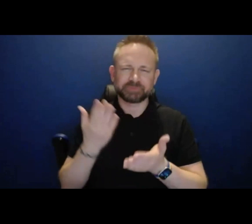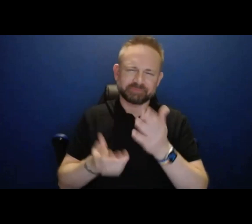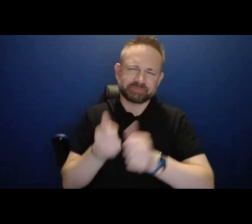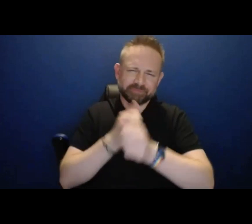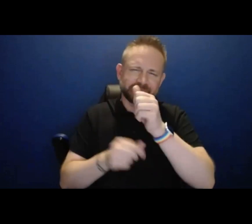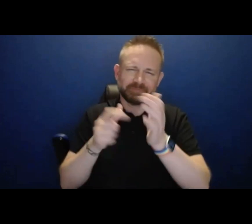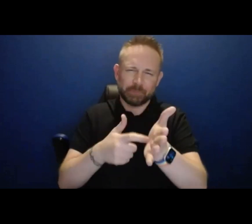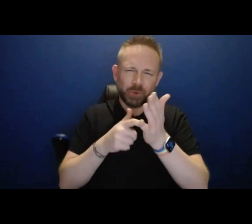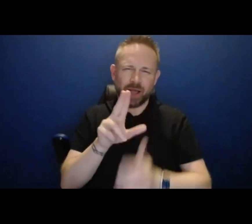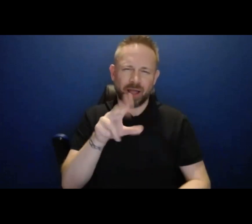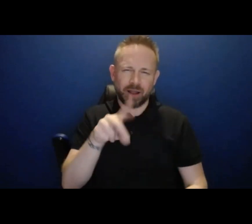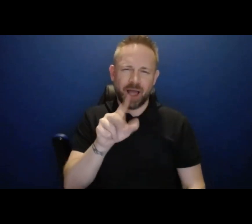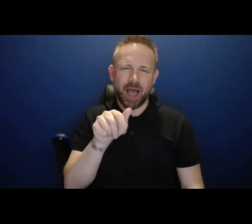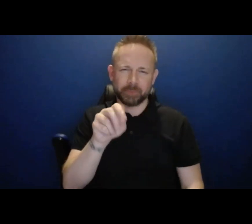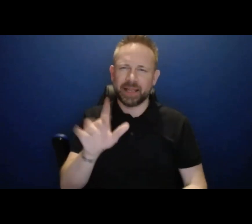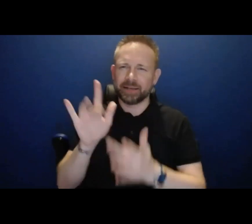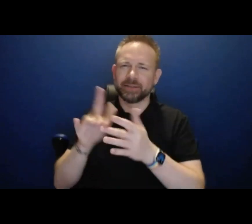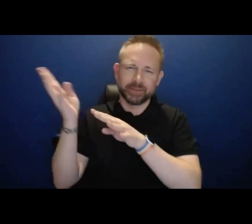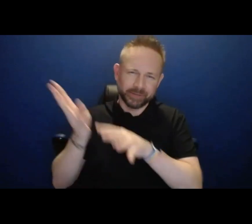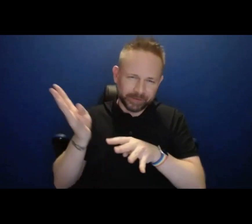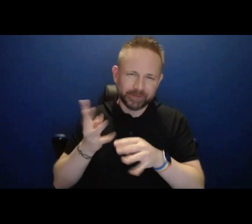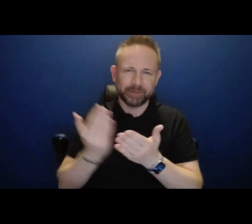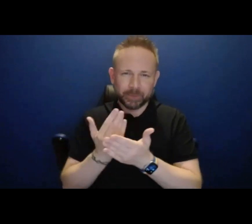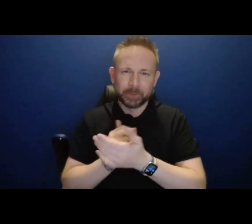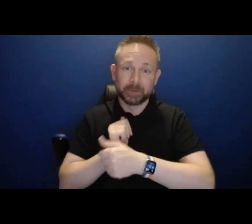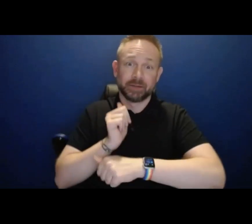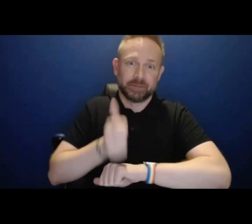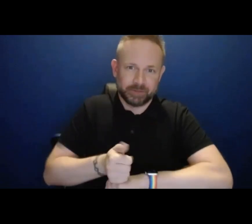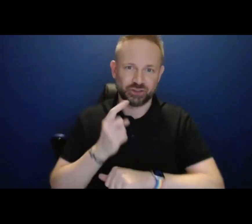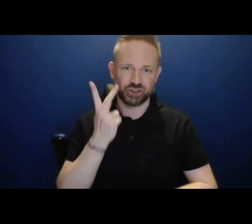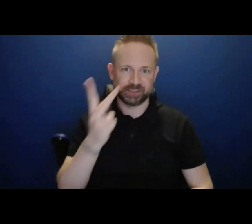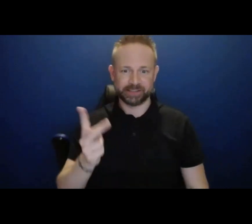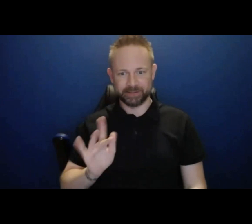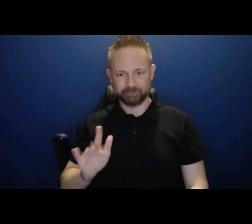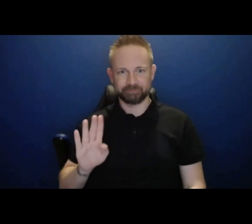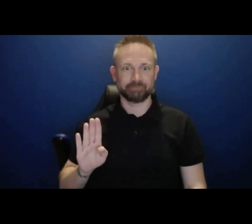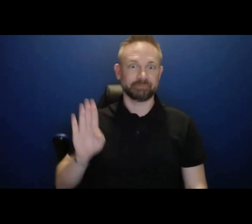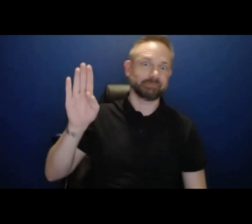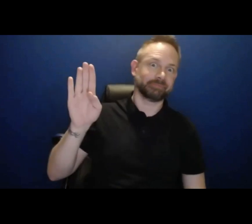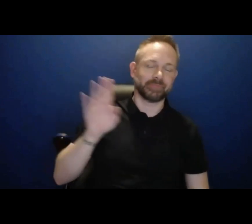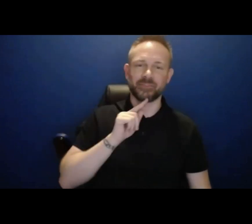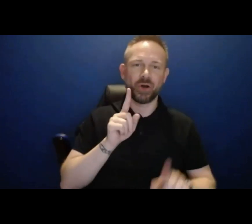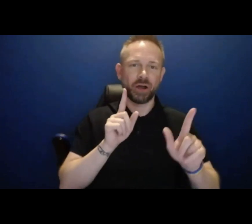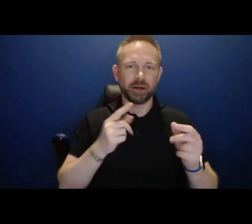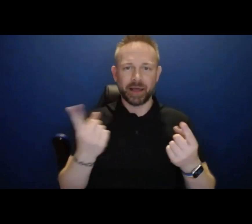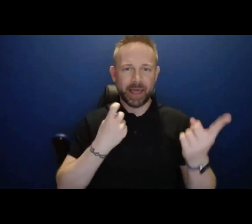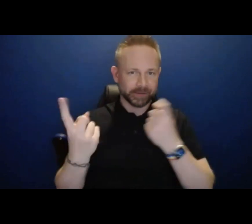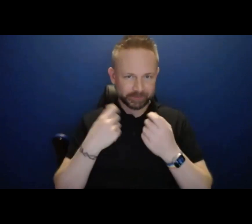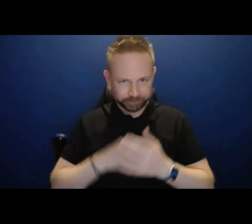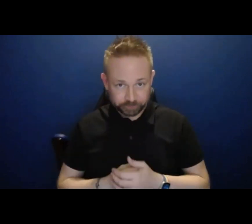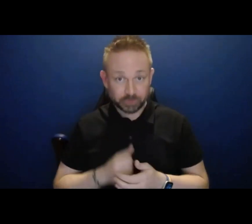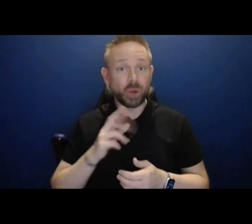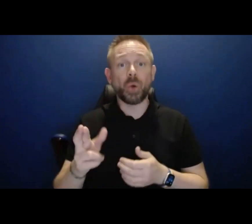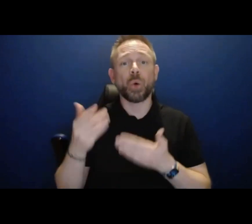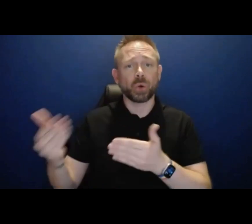So you'll, you'll find it there. And as I mentioned earlier, you can also direct your questions to the post